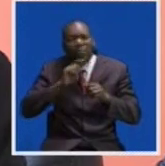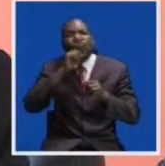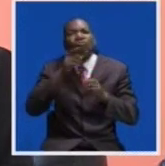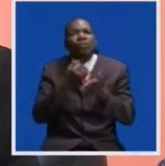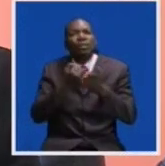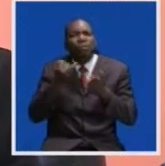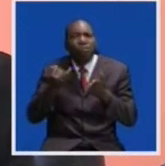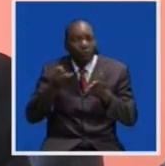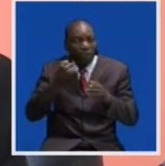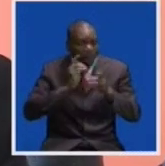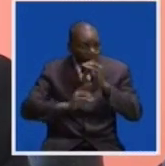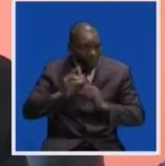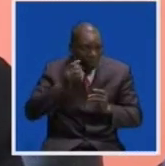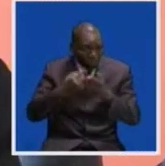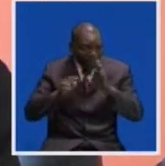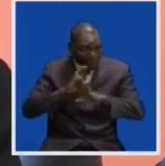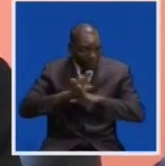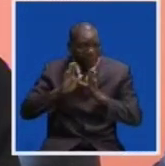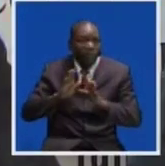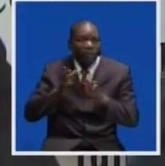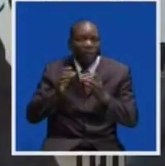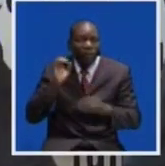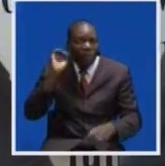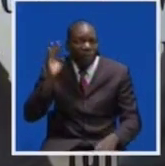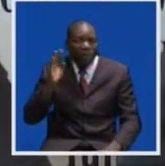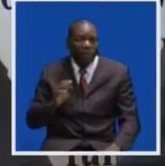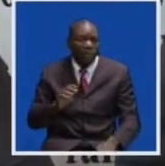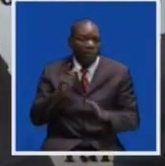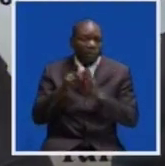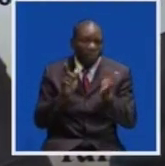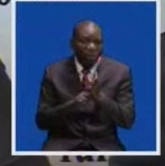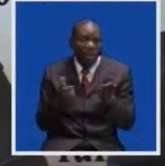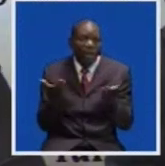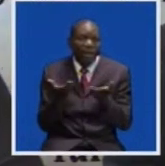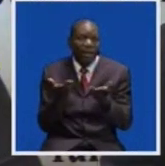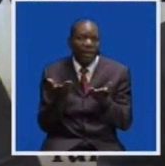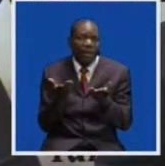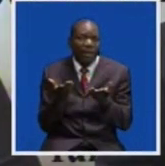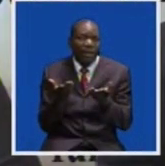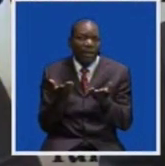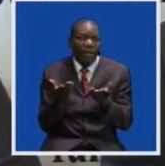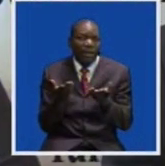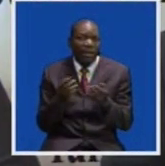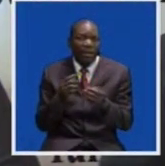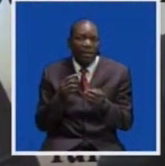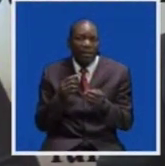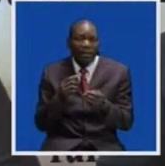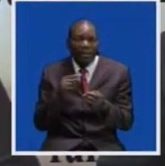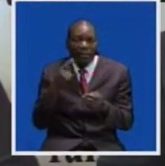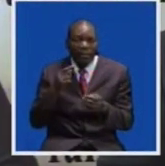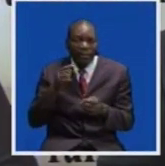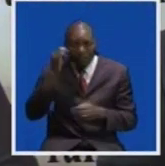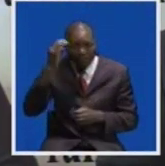that the Zambians there want to hear. No law really that imputes that the swearing in of a minister